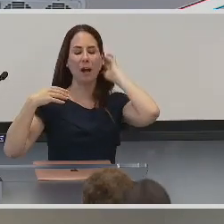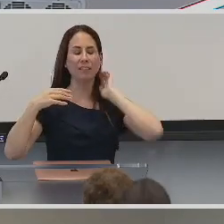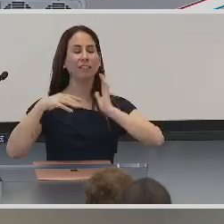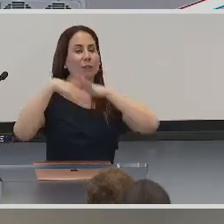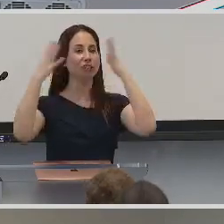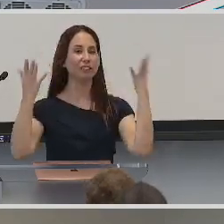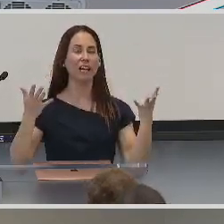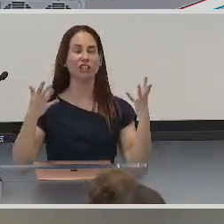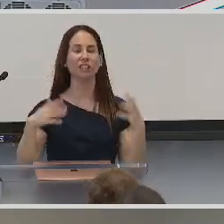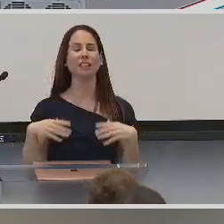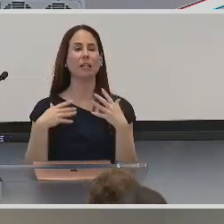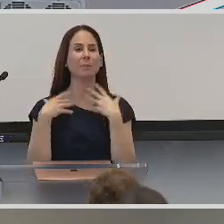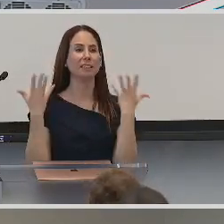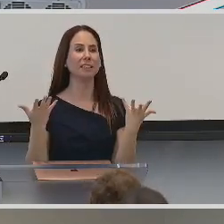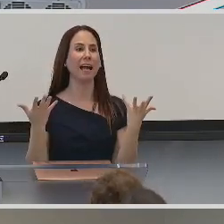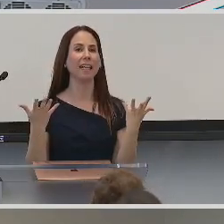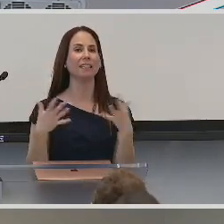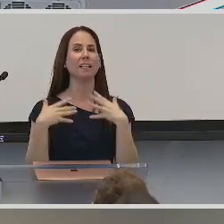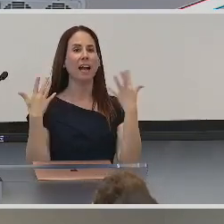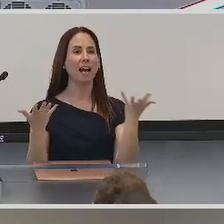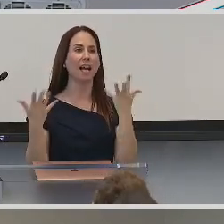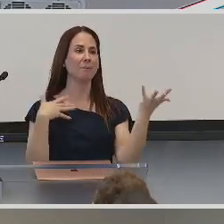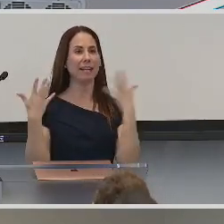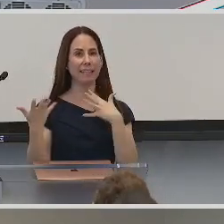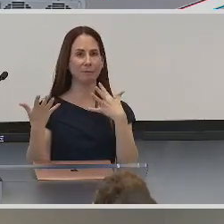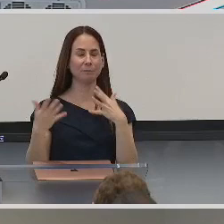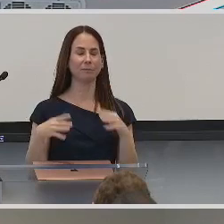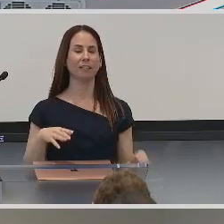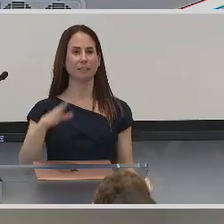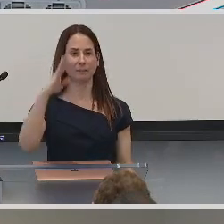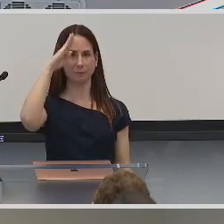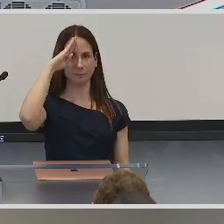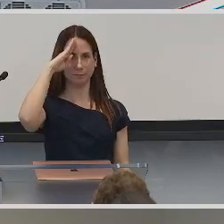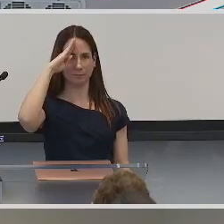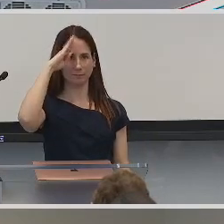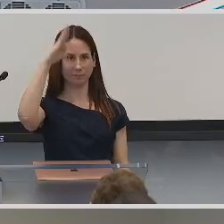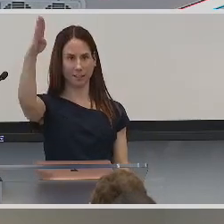So now let's do introduction. So I'm going to sign, hi, my name.